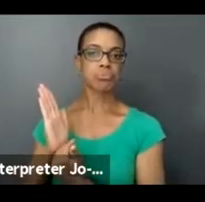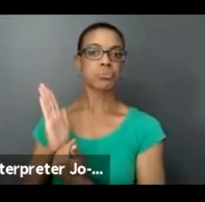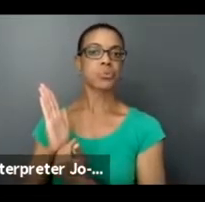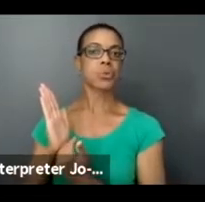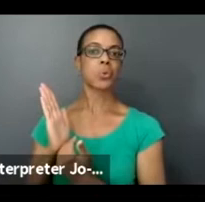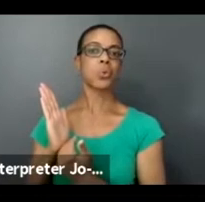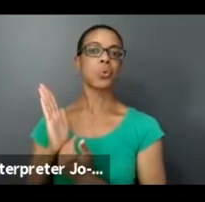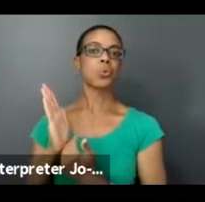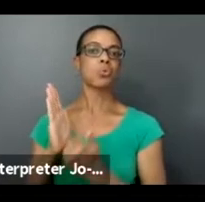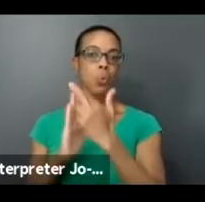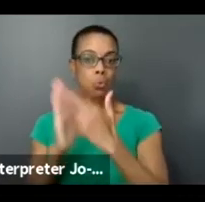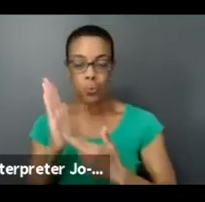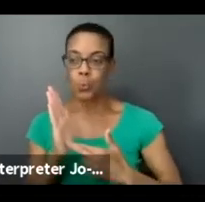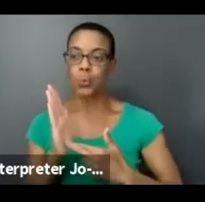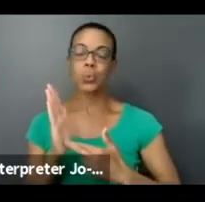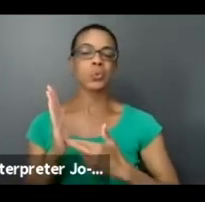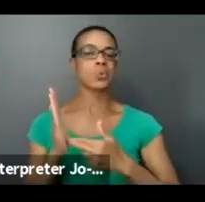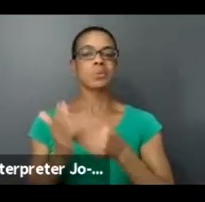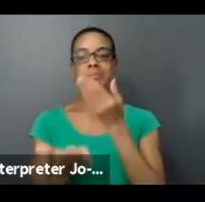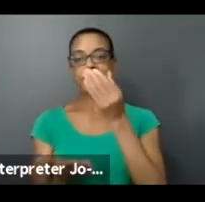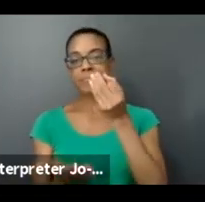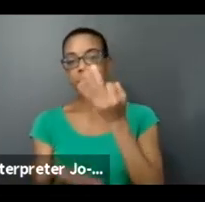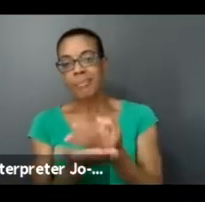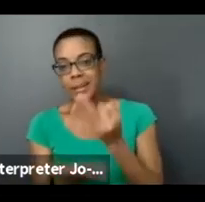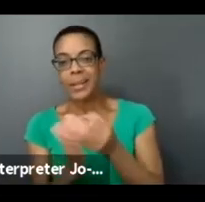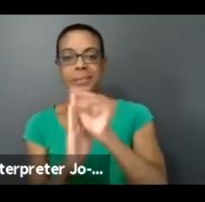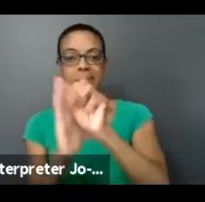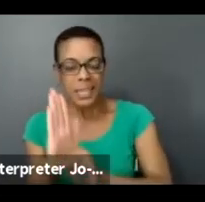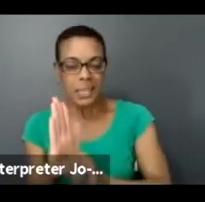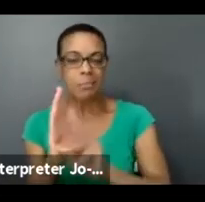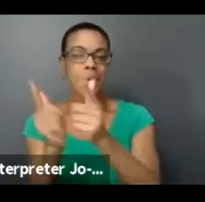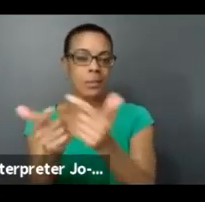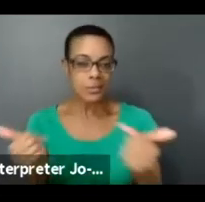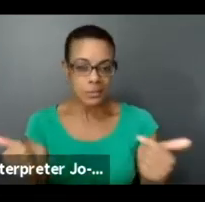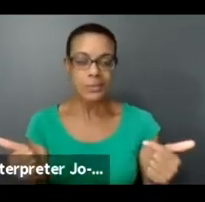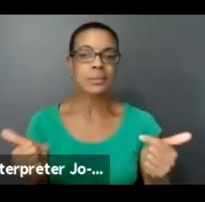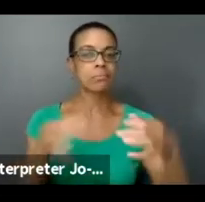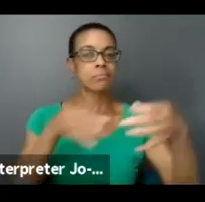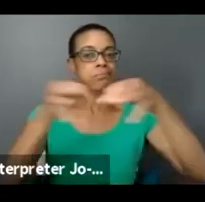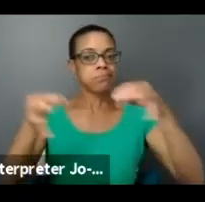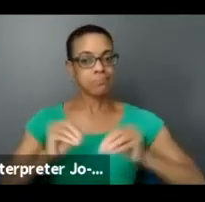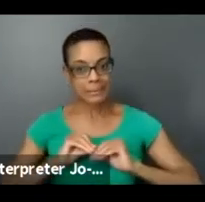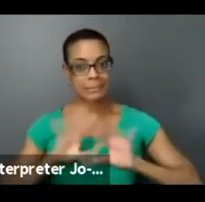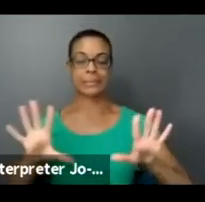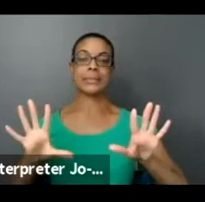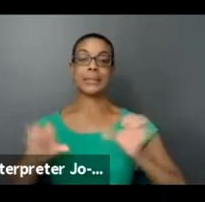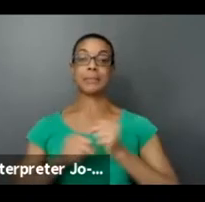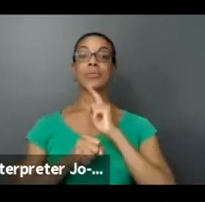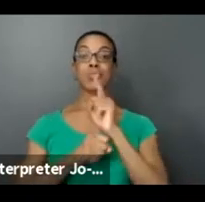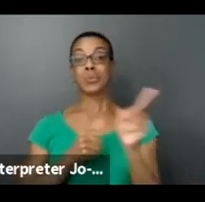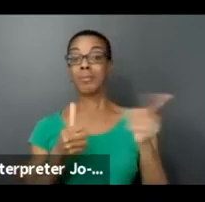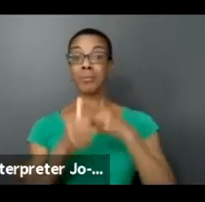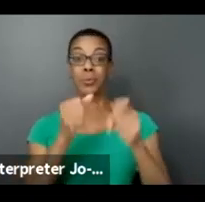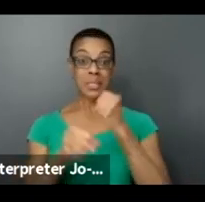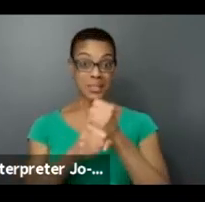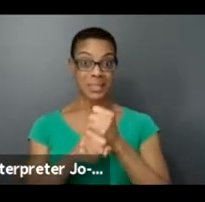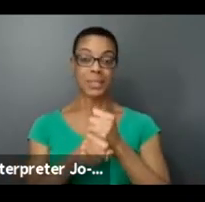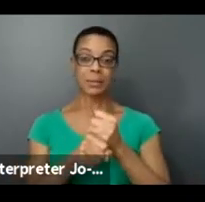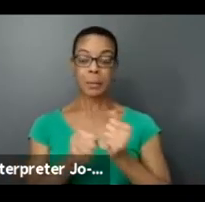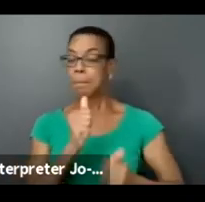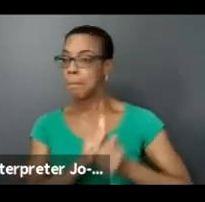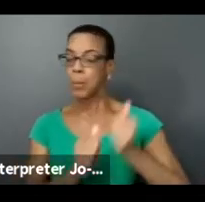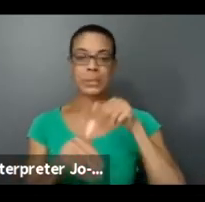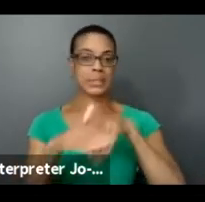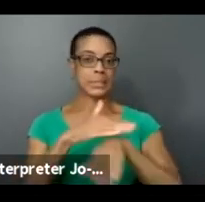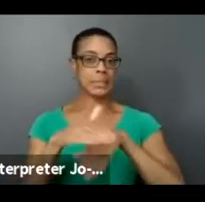terms of financial statements and that kind of thing and making sure at least within the first year that it's as accessible as possible